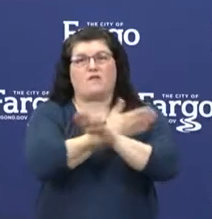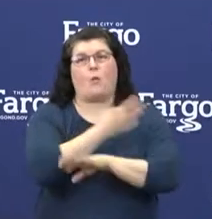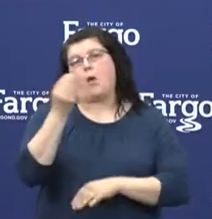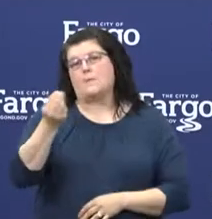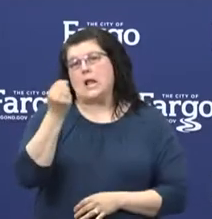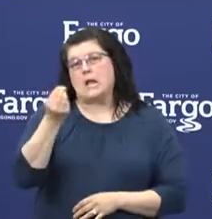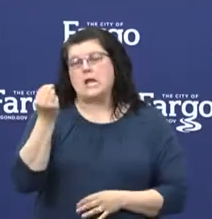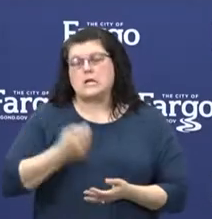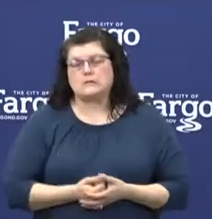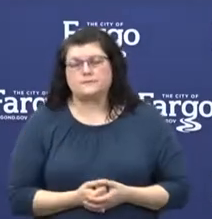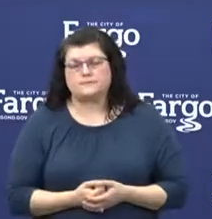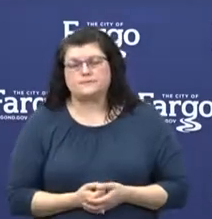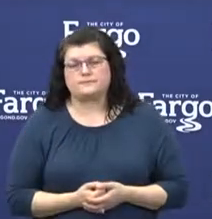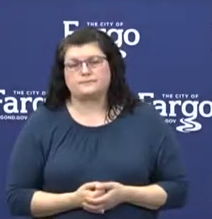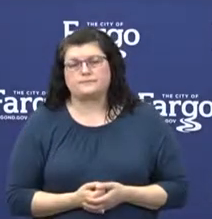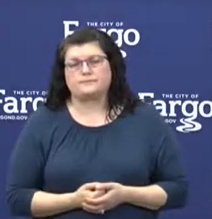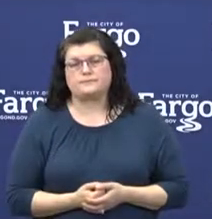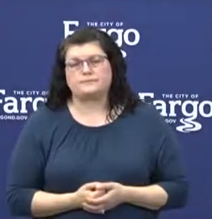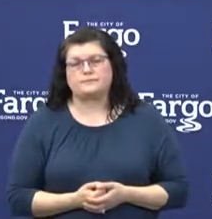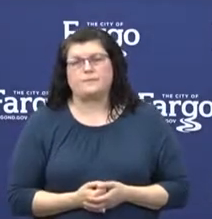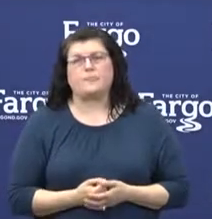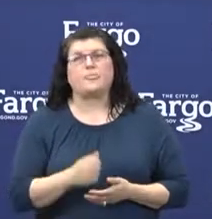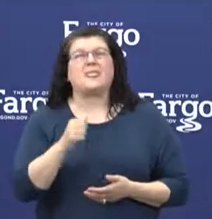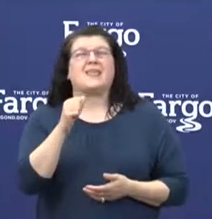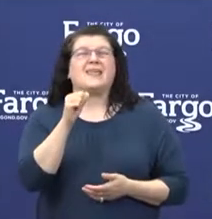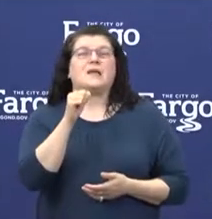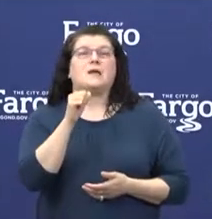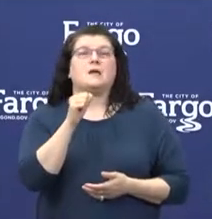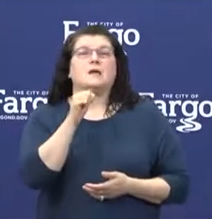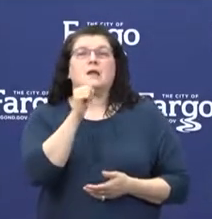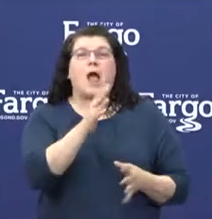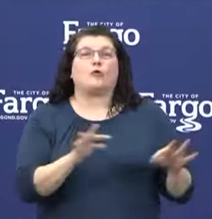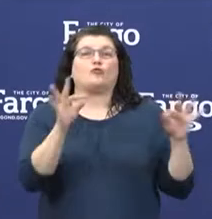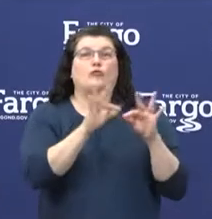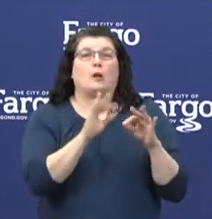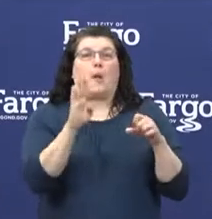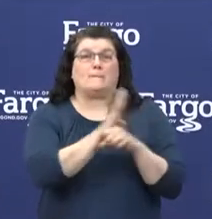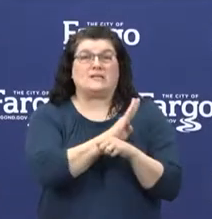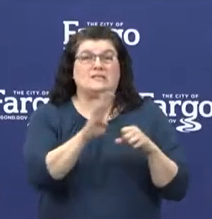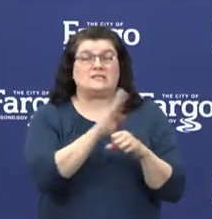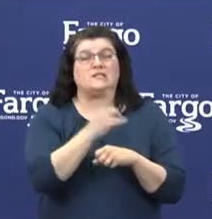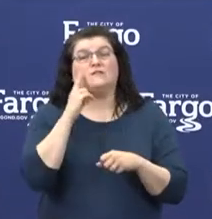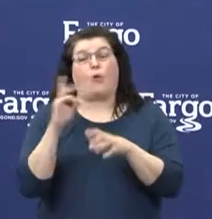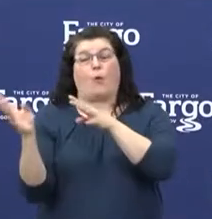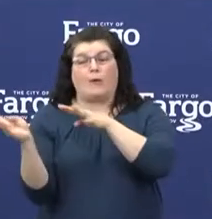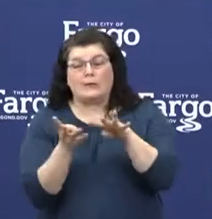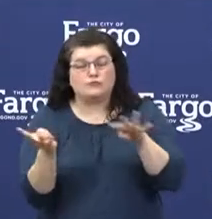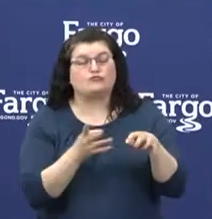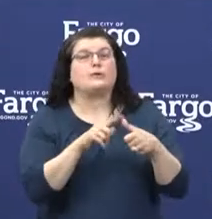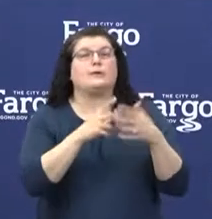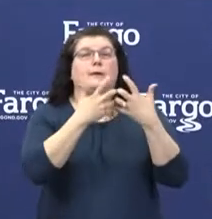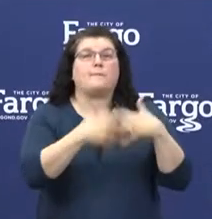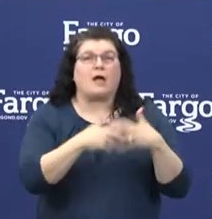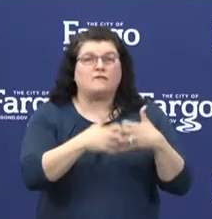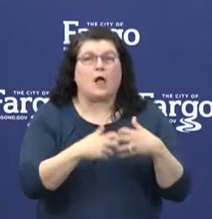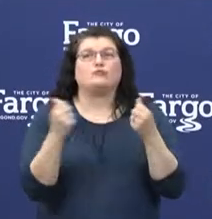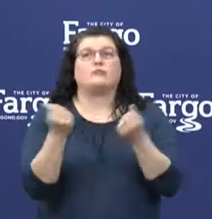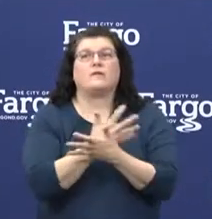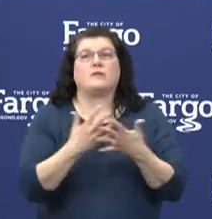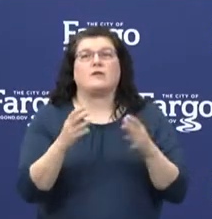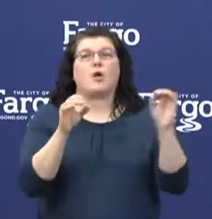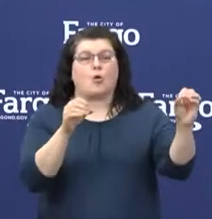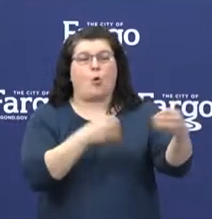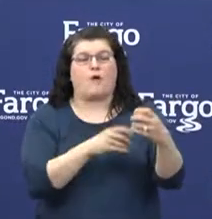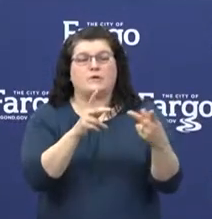Non-critical businesses in Minnesota, including industrial and manufacturing businesses and office-based businesses